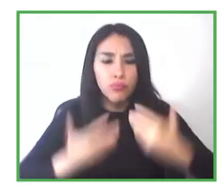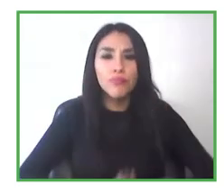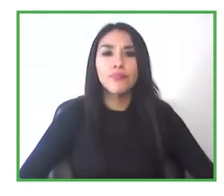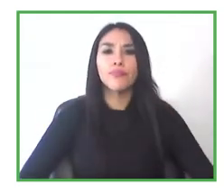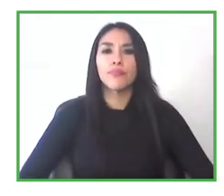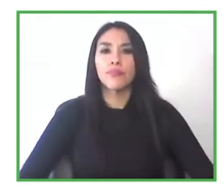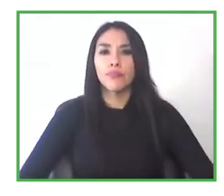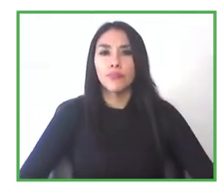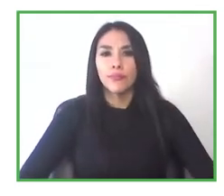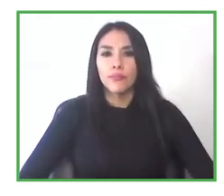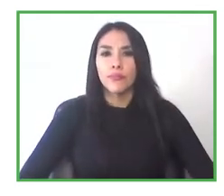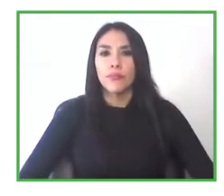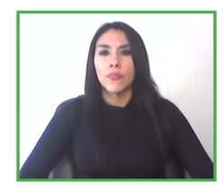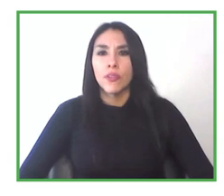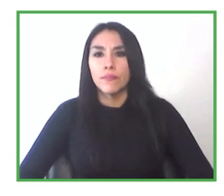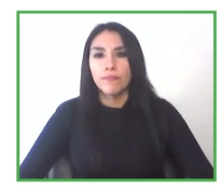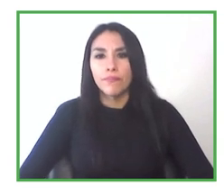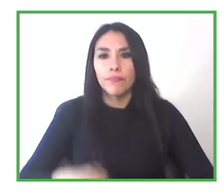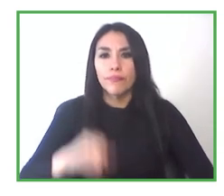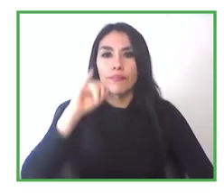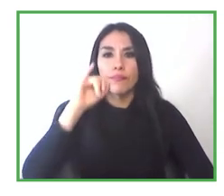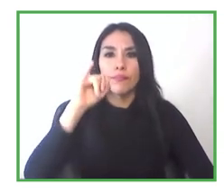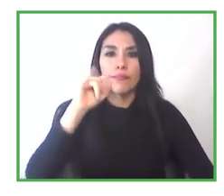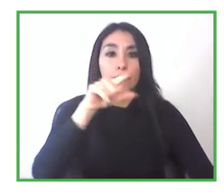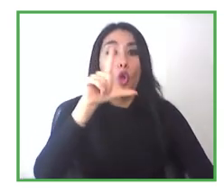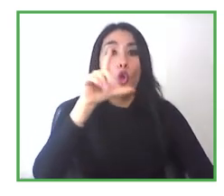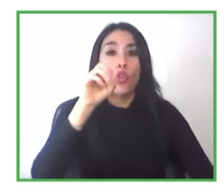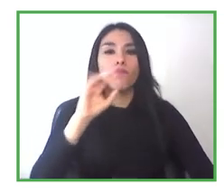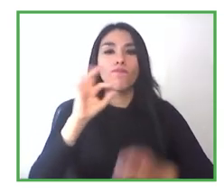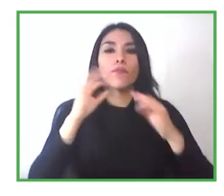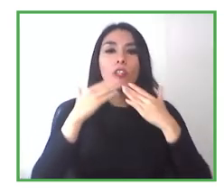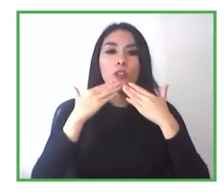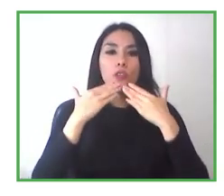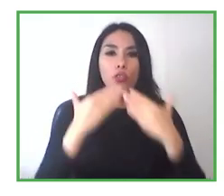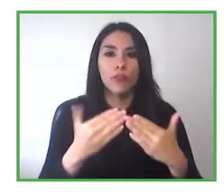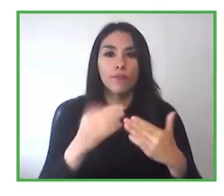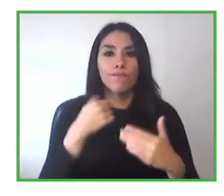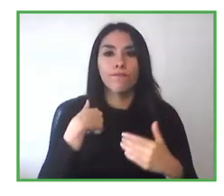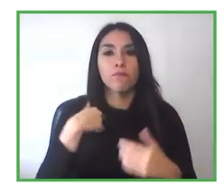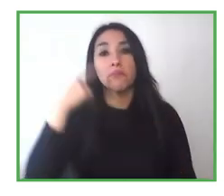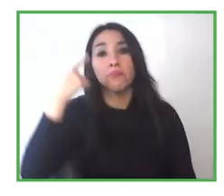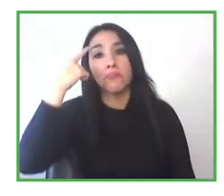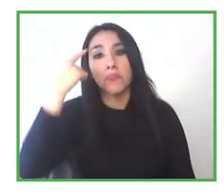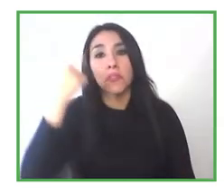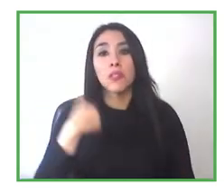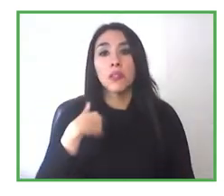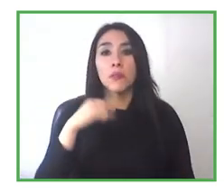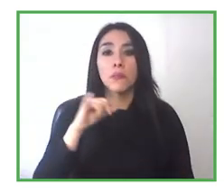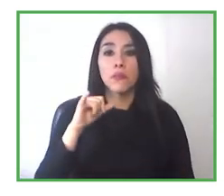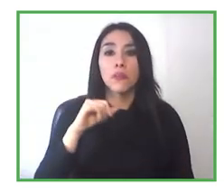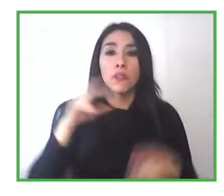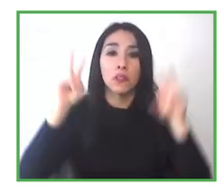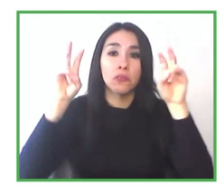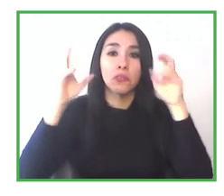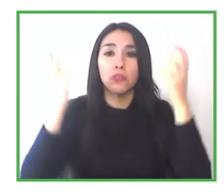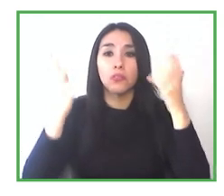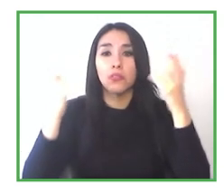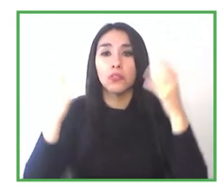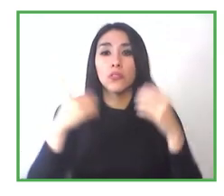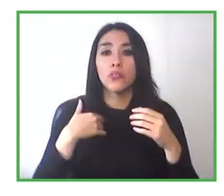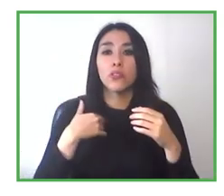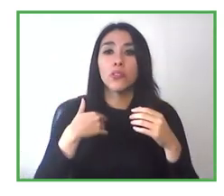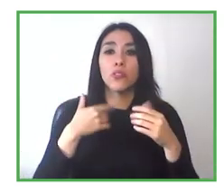What do you think? Very good question. And I believe that this gives for another dialogue.